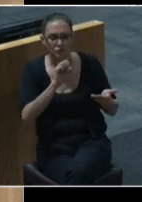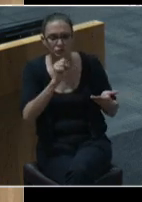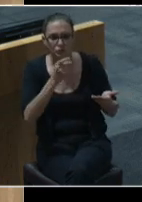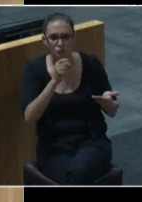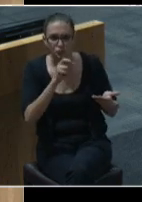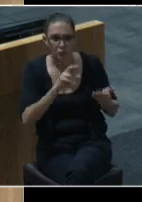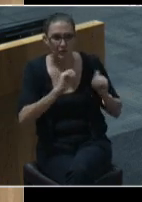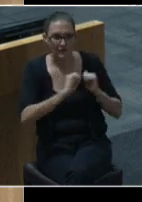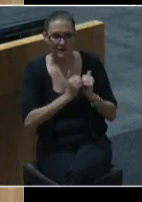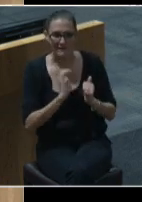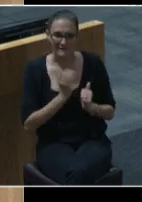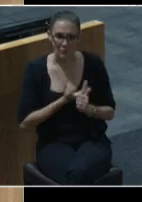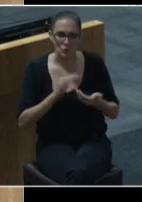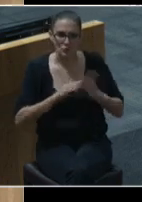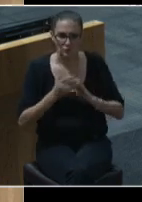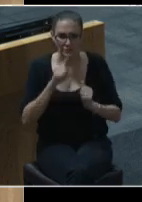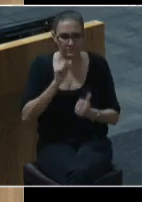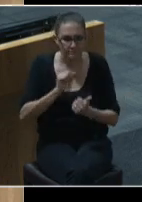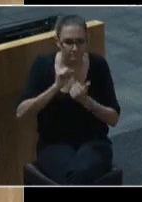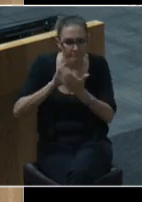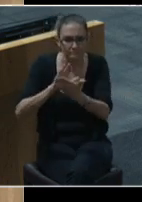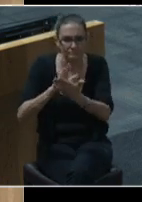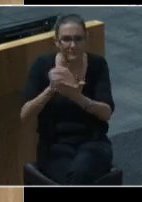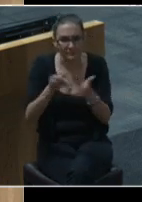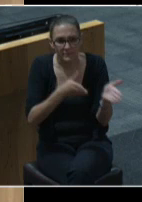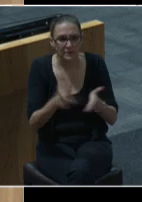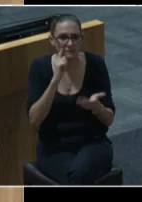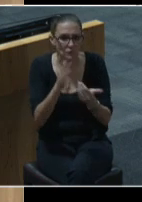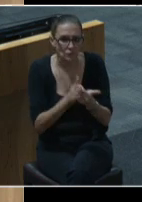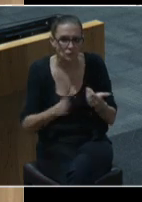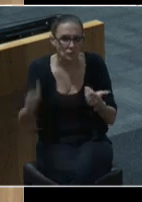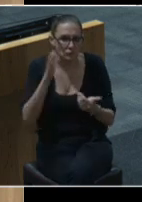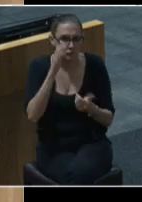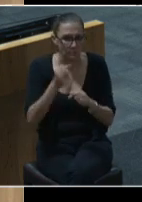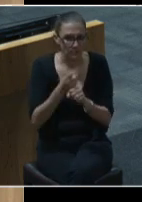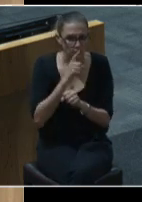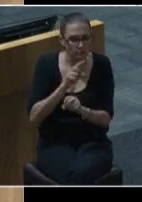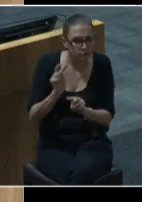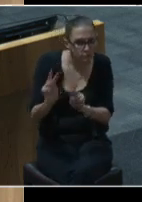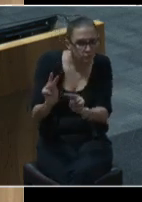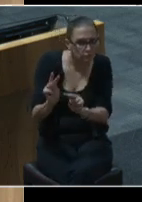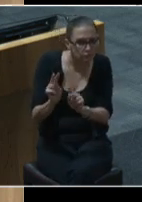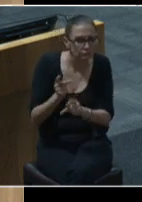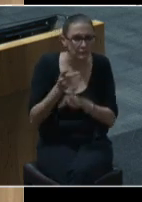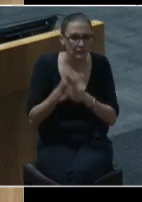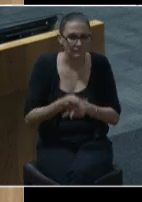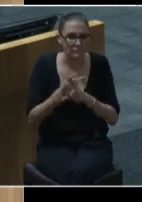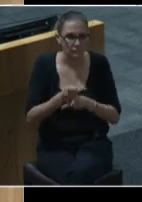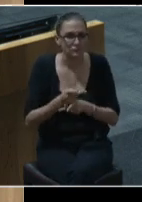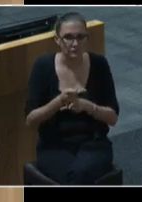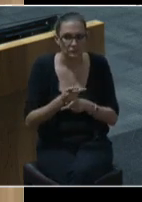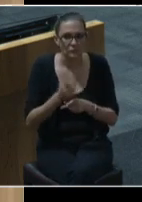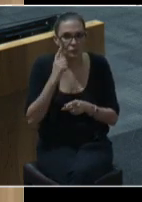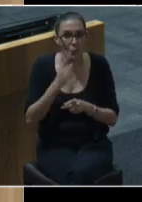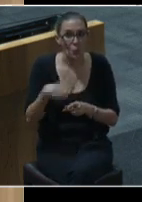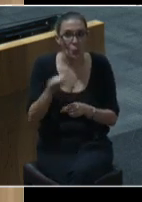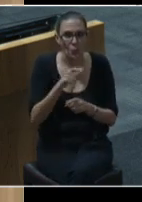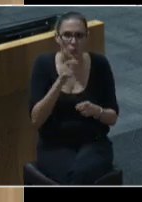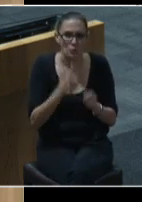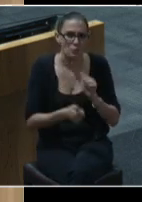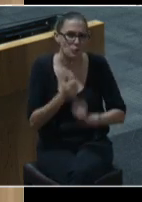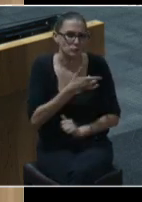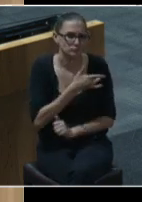grappling with the effects of the pandemic and planning for the future with a keen eye and certainly our most vulnerable populations